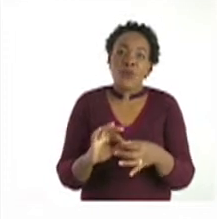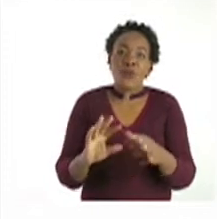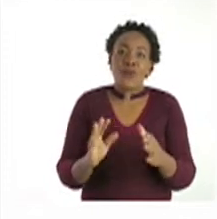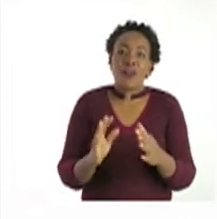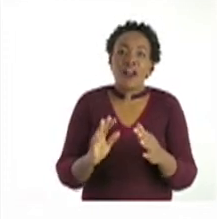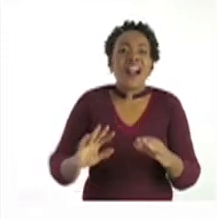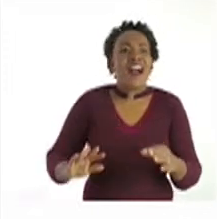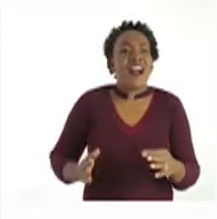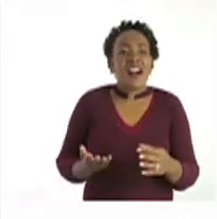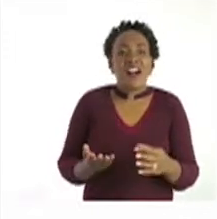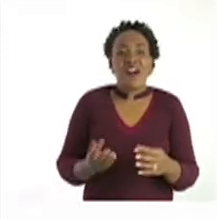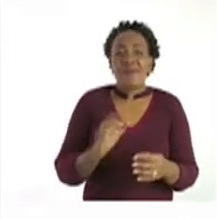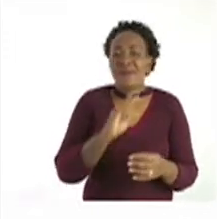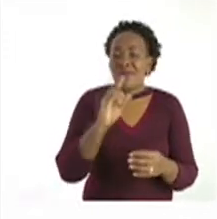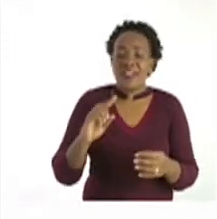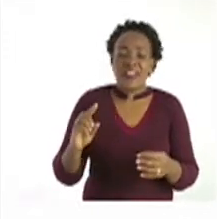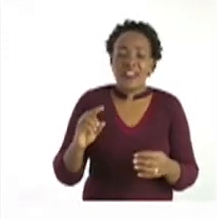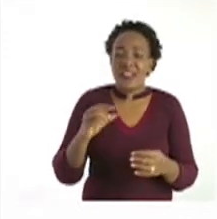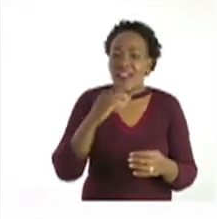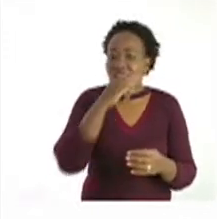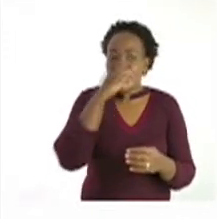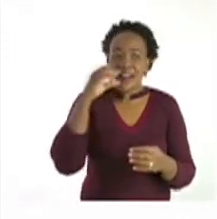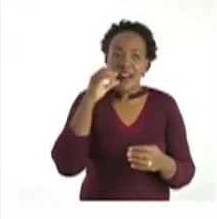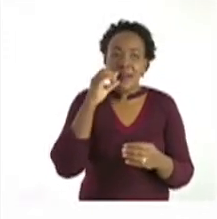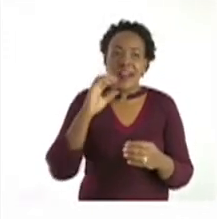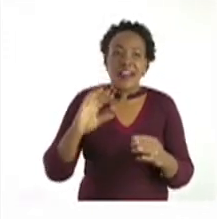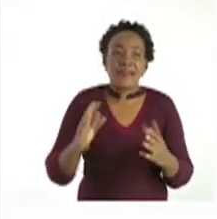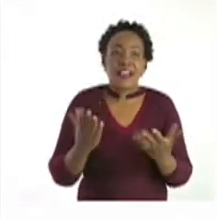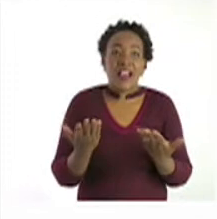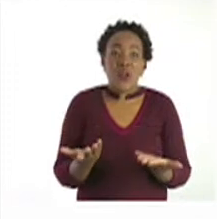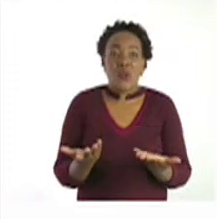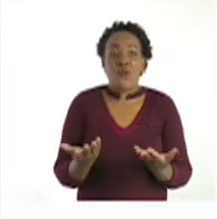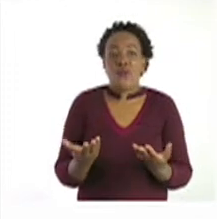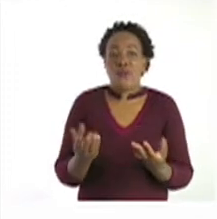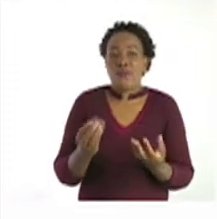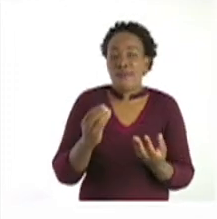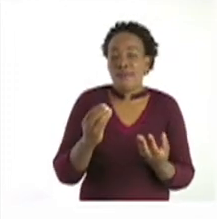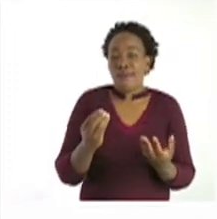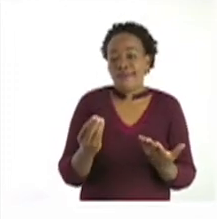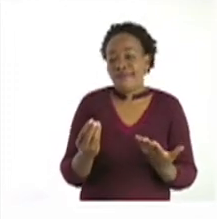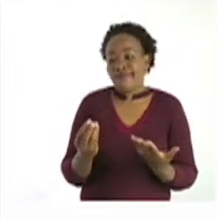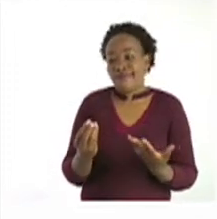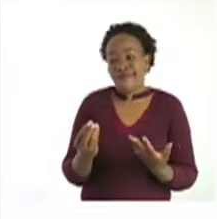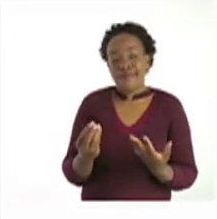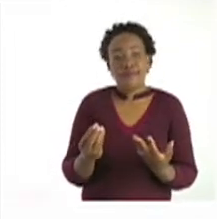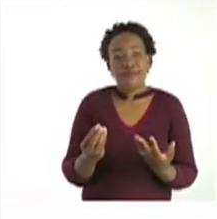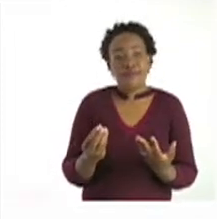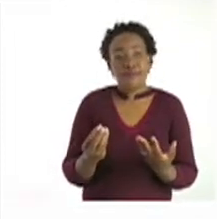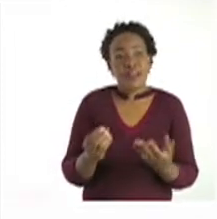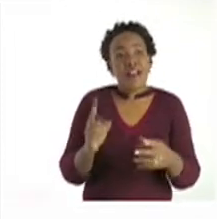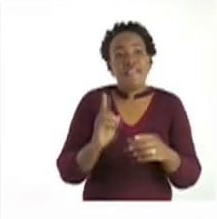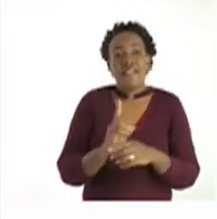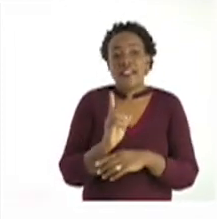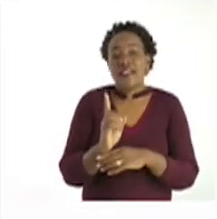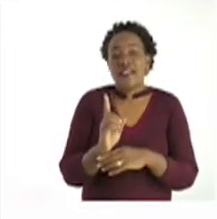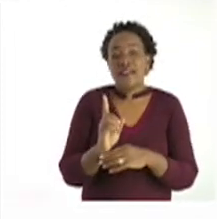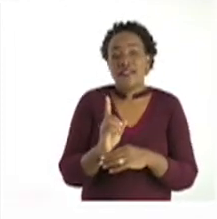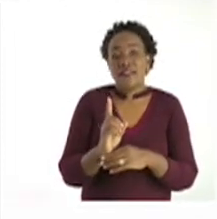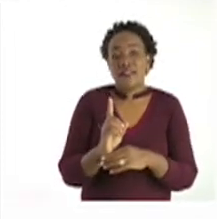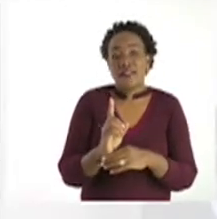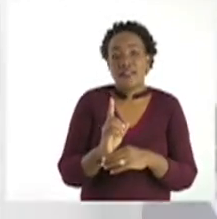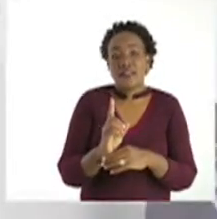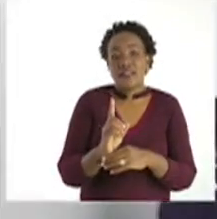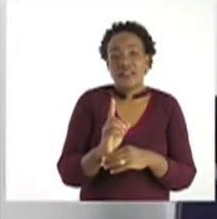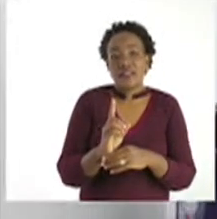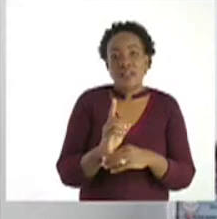how to write these numbers in words. First, I wrote